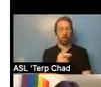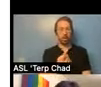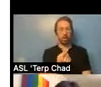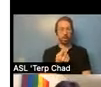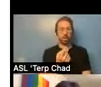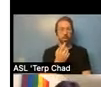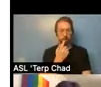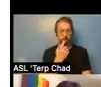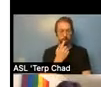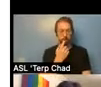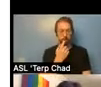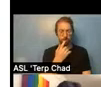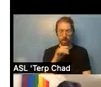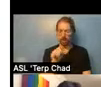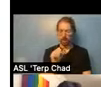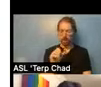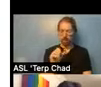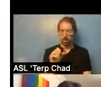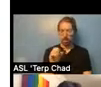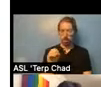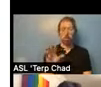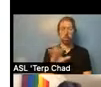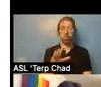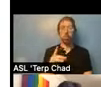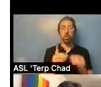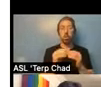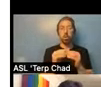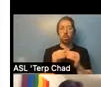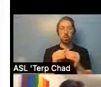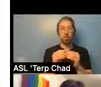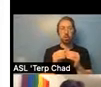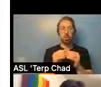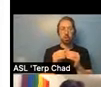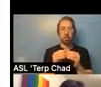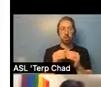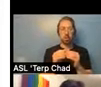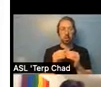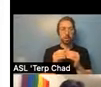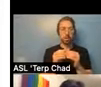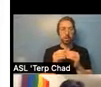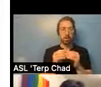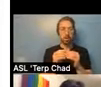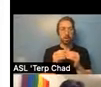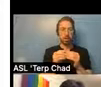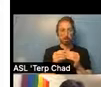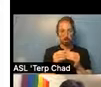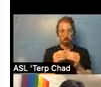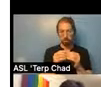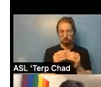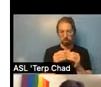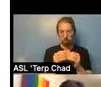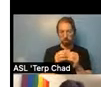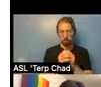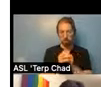Yeah. So, um, I'm looking at one more here, barriers to organizing, uh, that would be um, due to like, uh,